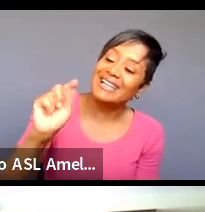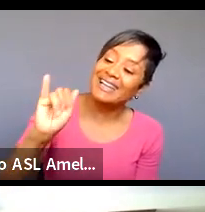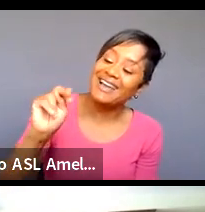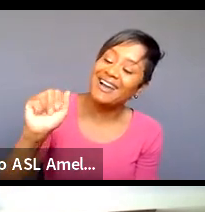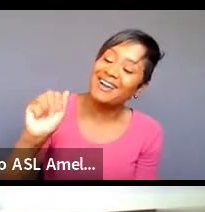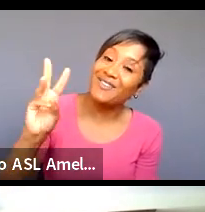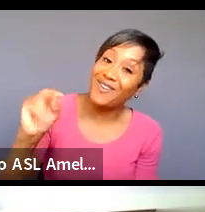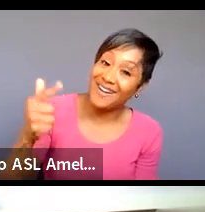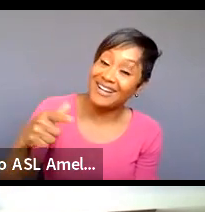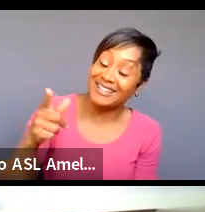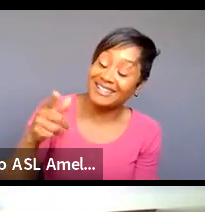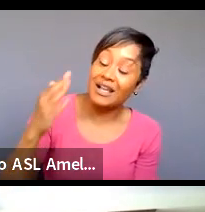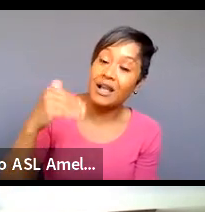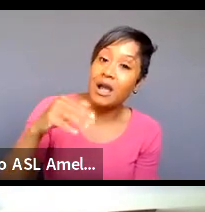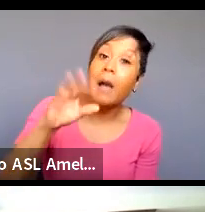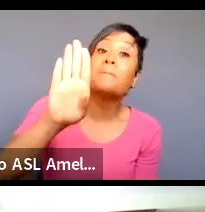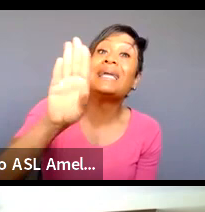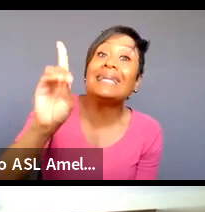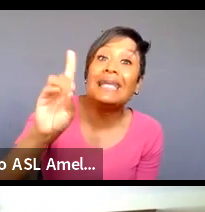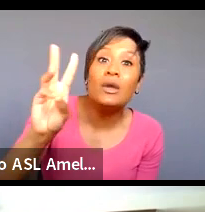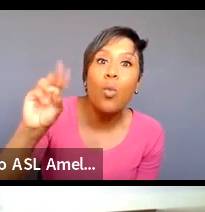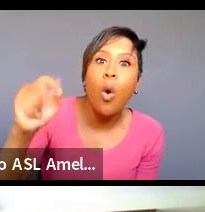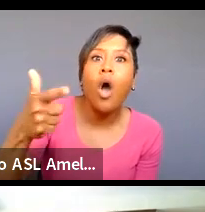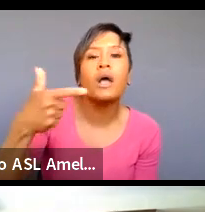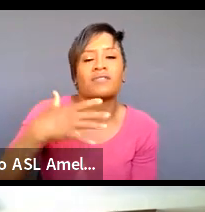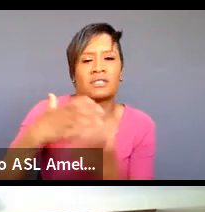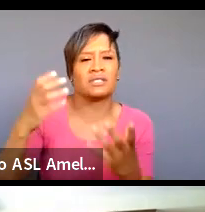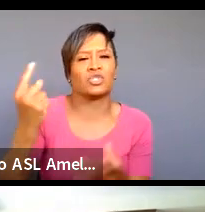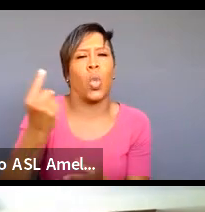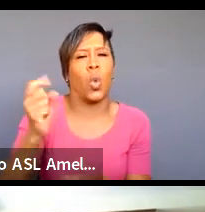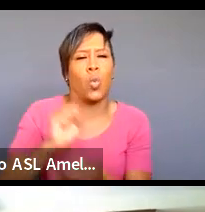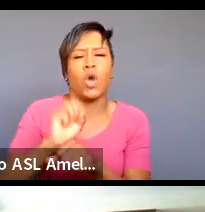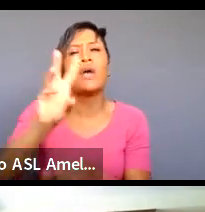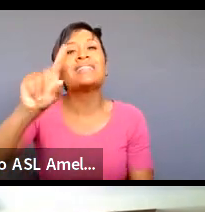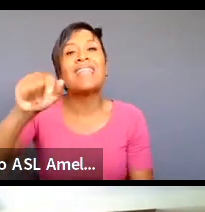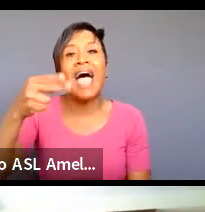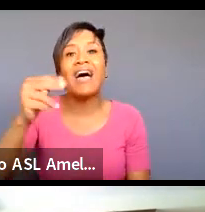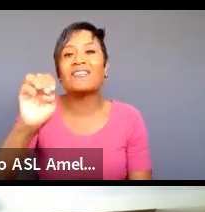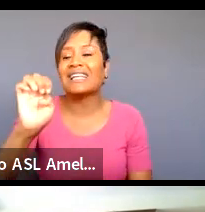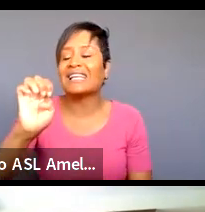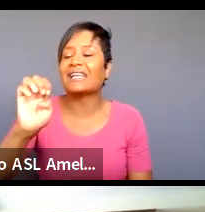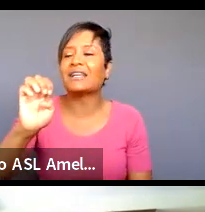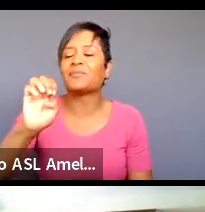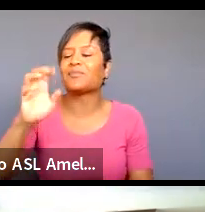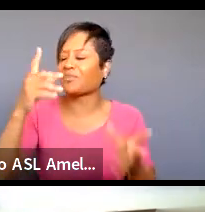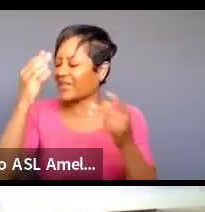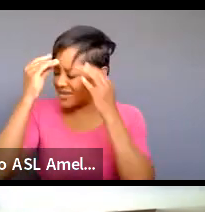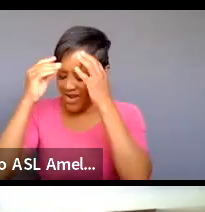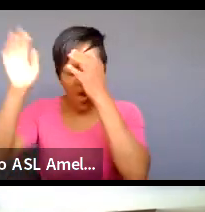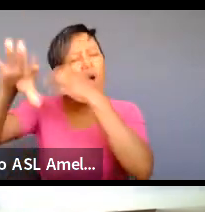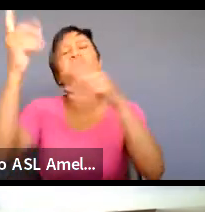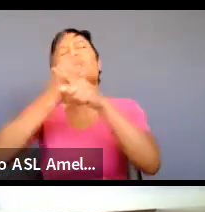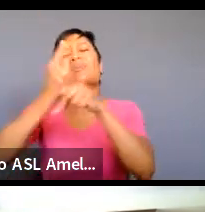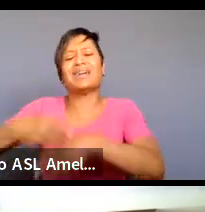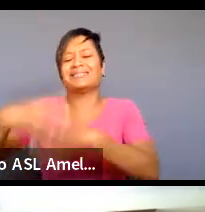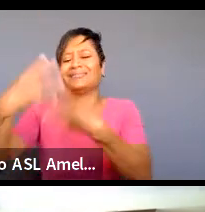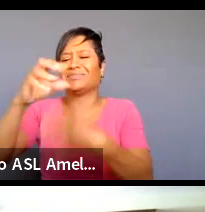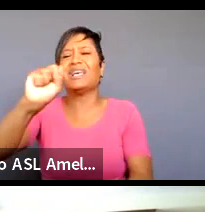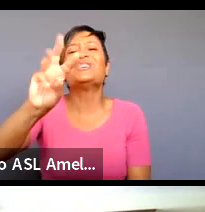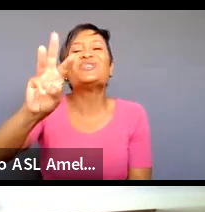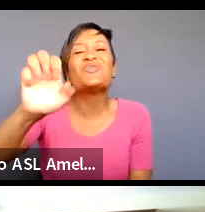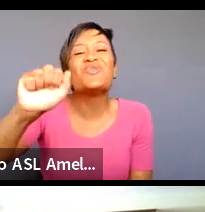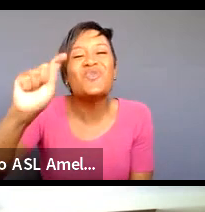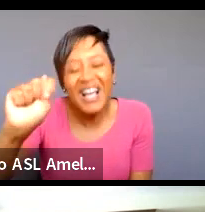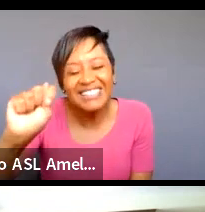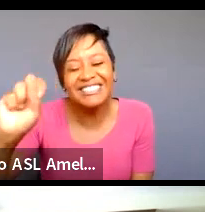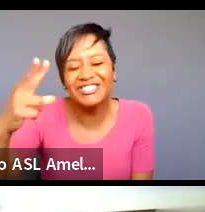work um daphne has some great resources yeah sweatshop overlord sorry i was like slum slumlord sweat